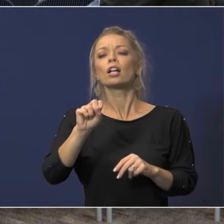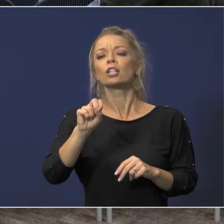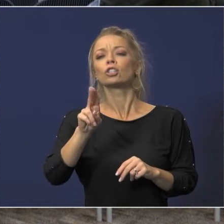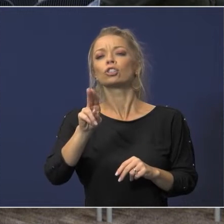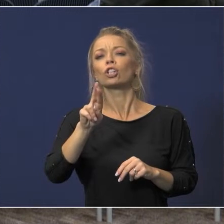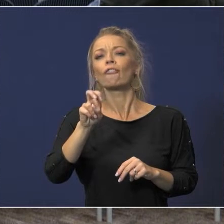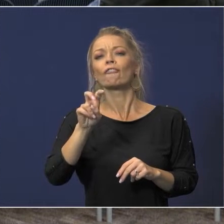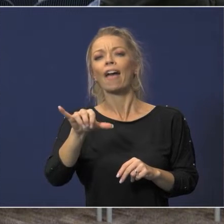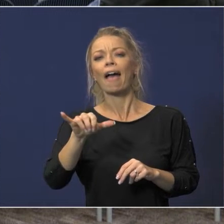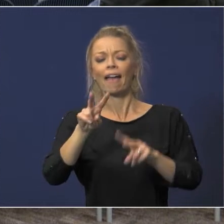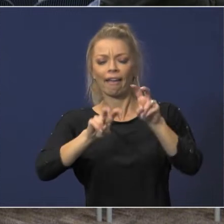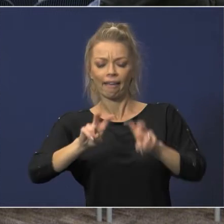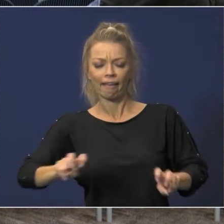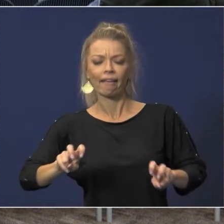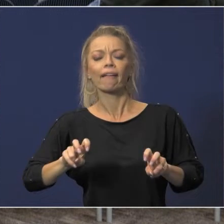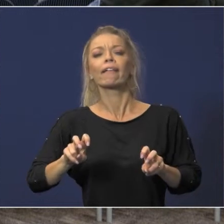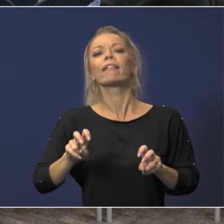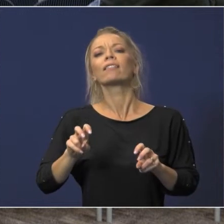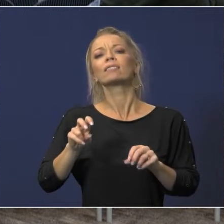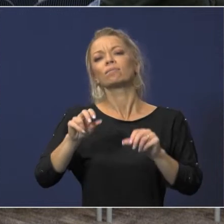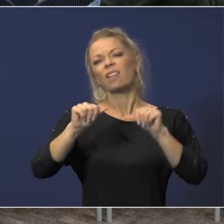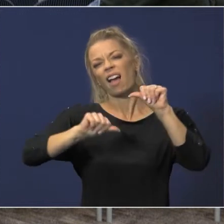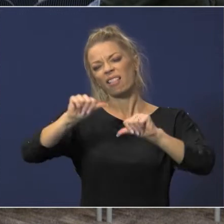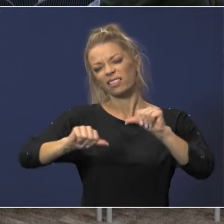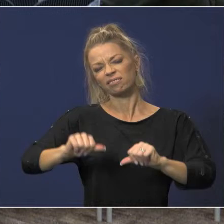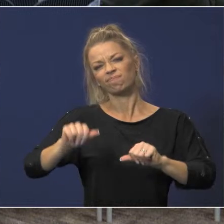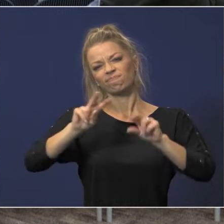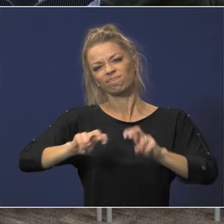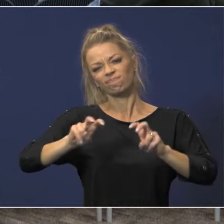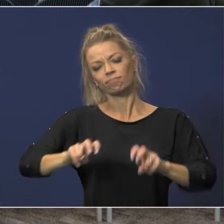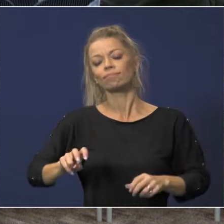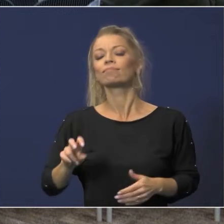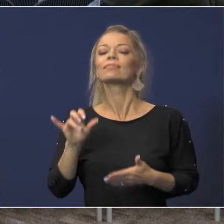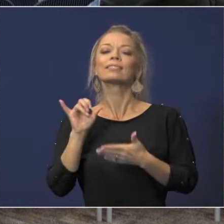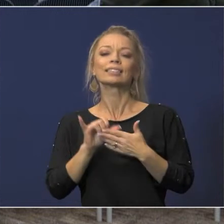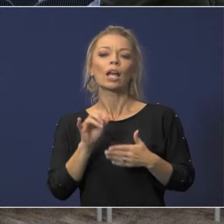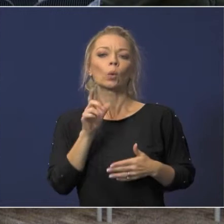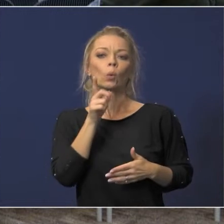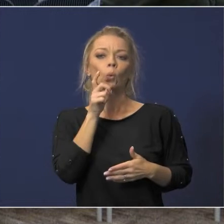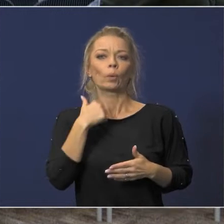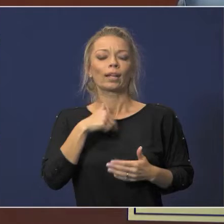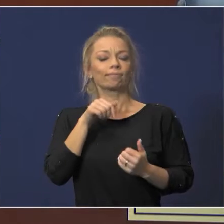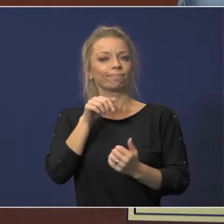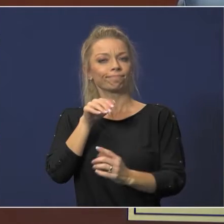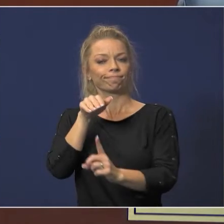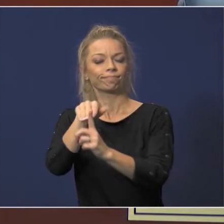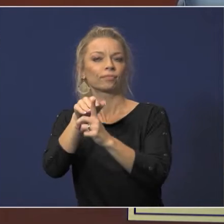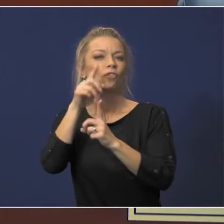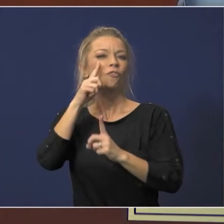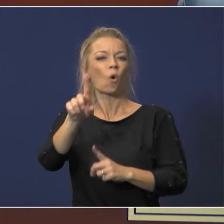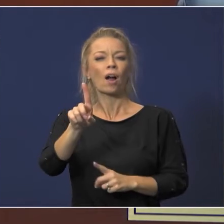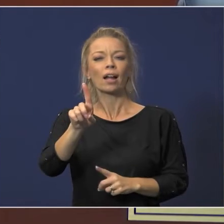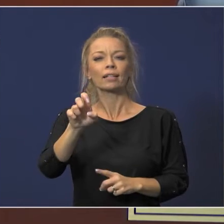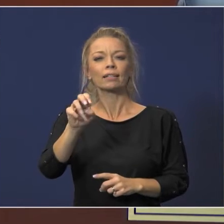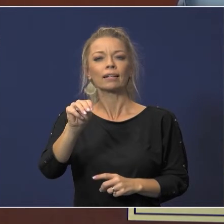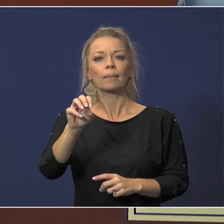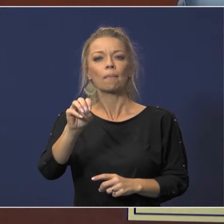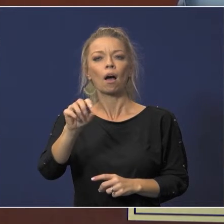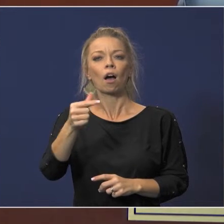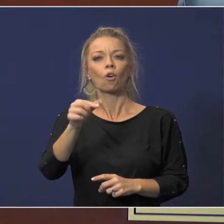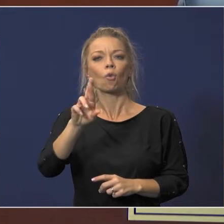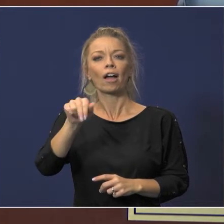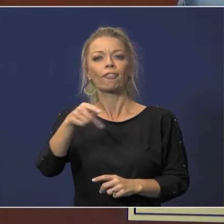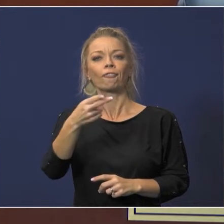our go-to for um demographers they are people that help us